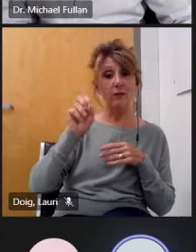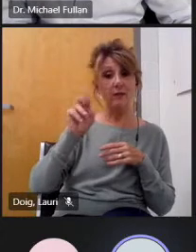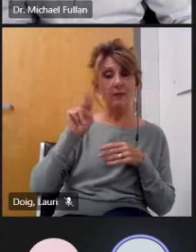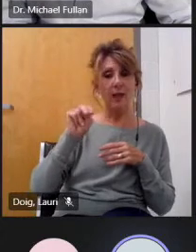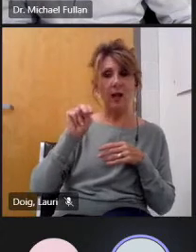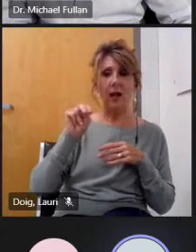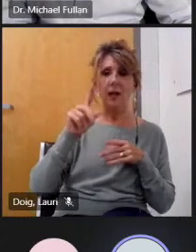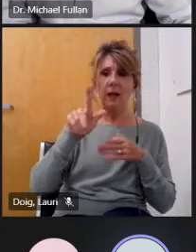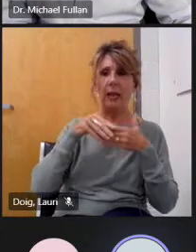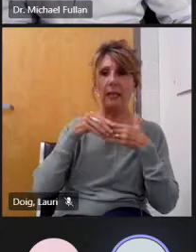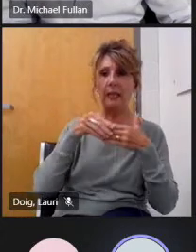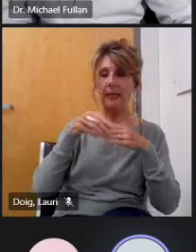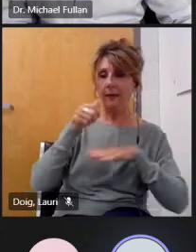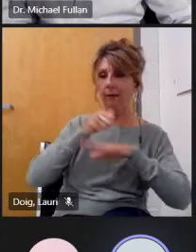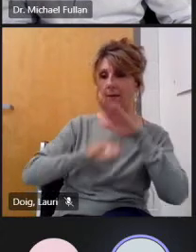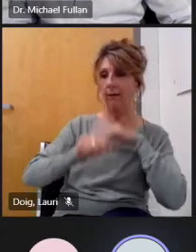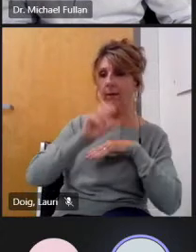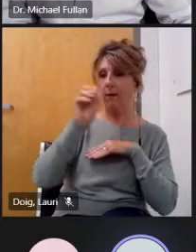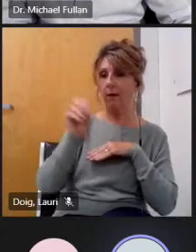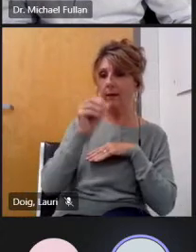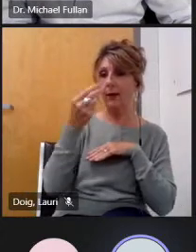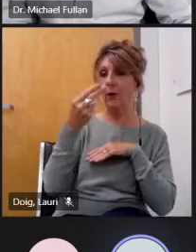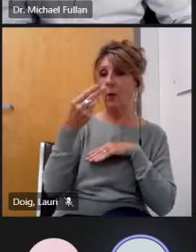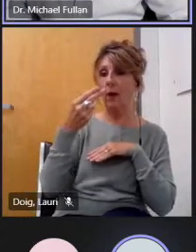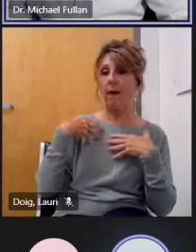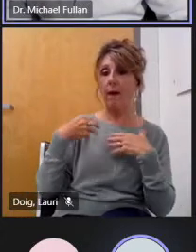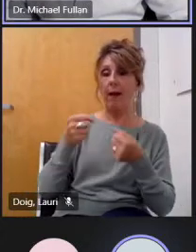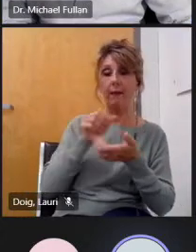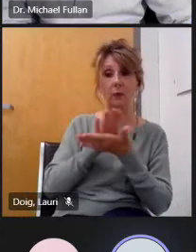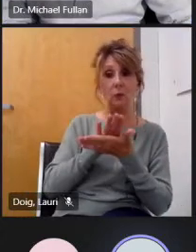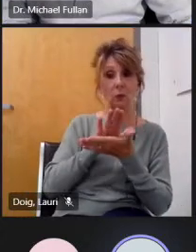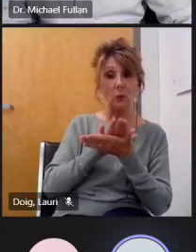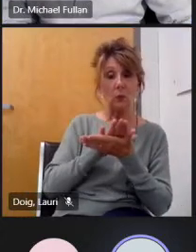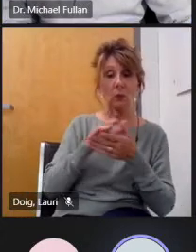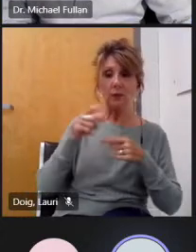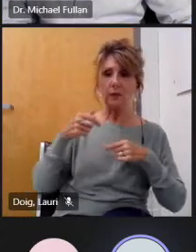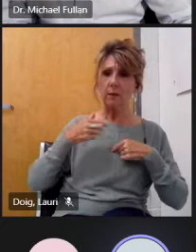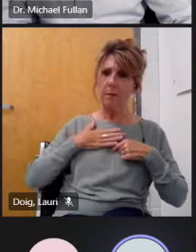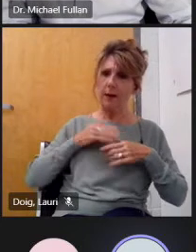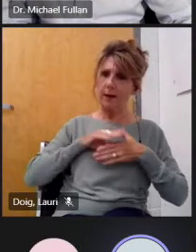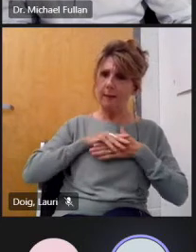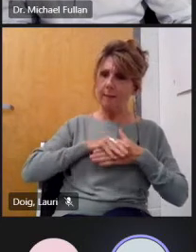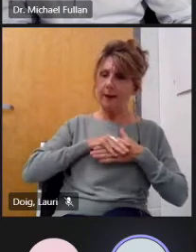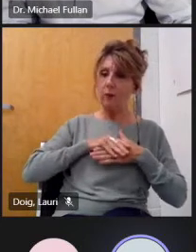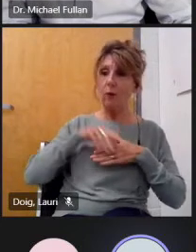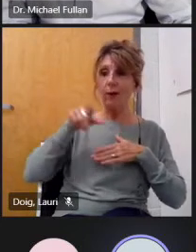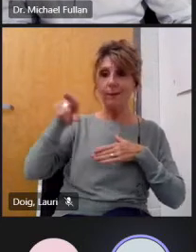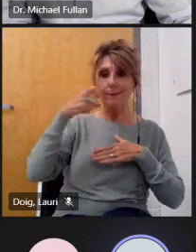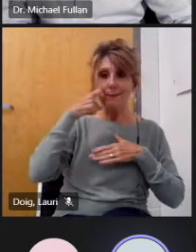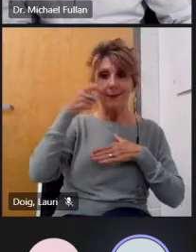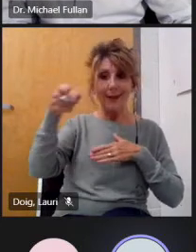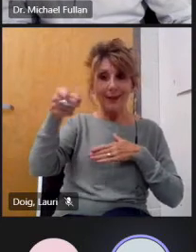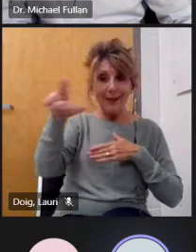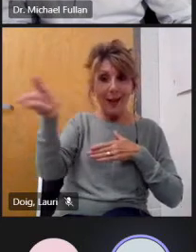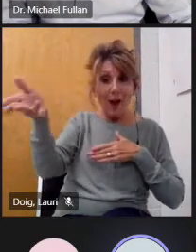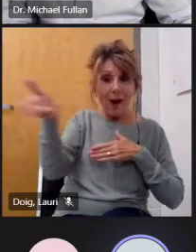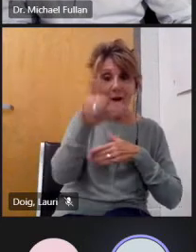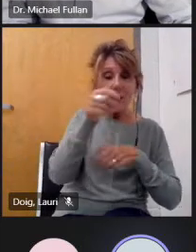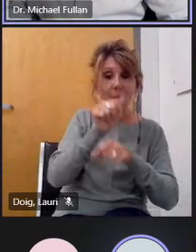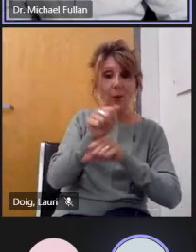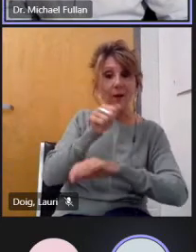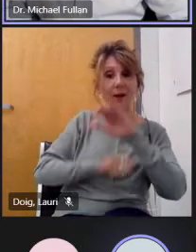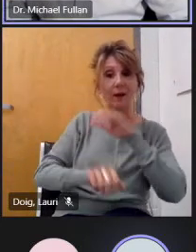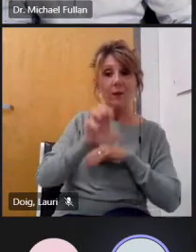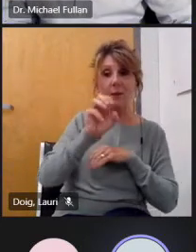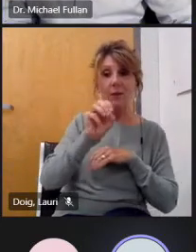real leader in the ontario healthy schools and michael told me he hired andy at oise so he has a deep relationship with him